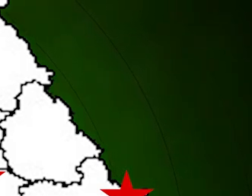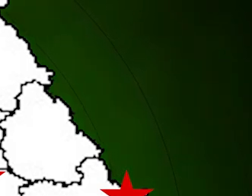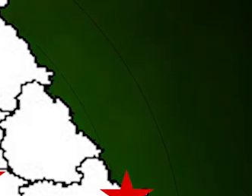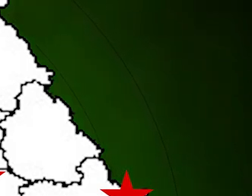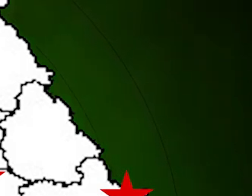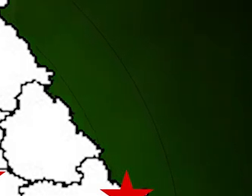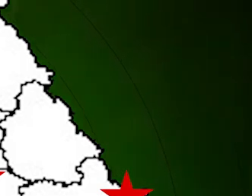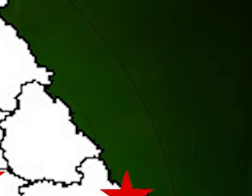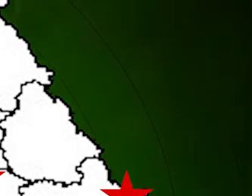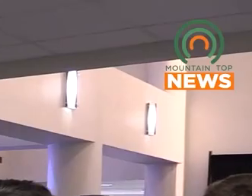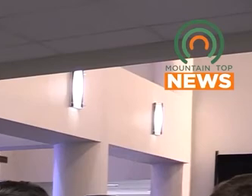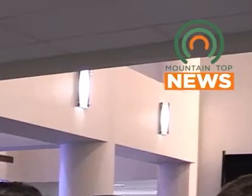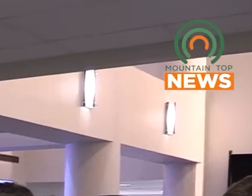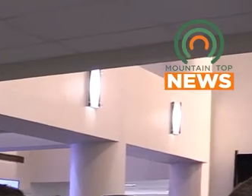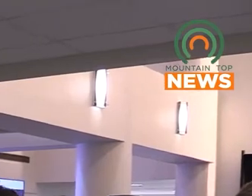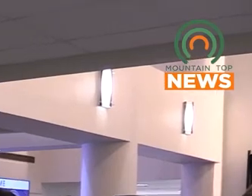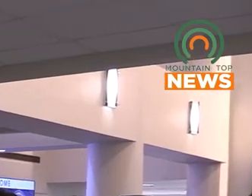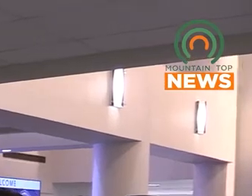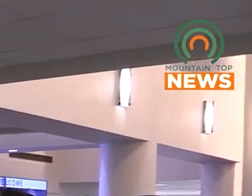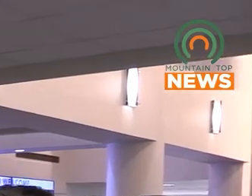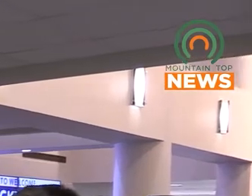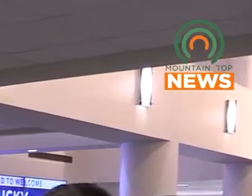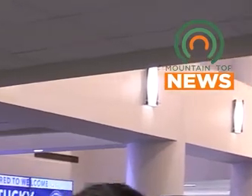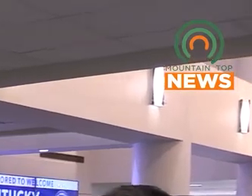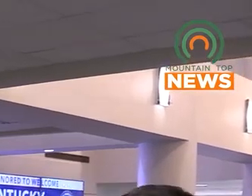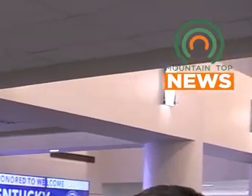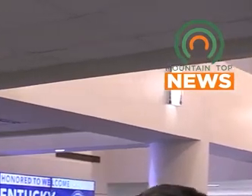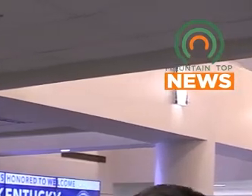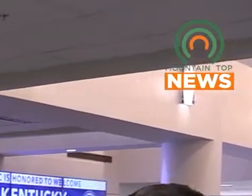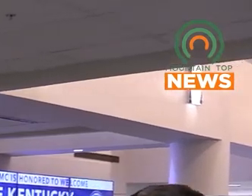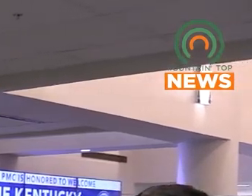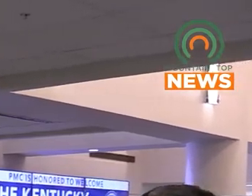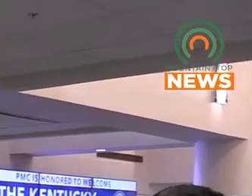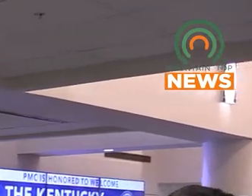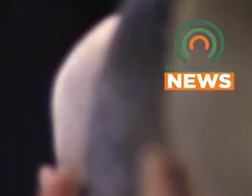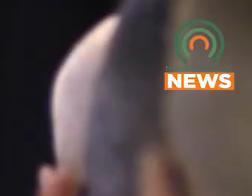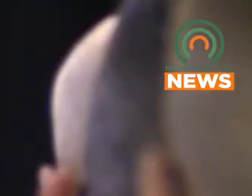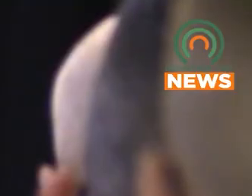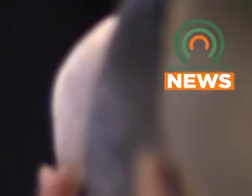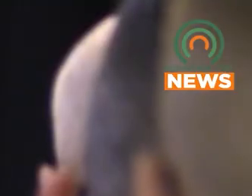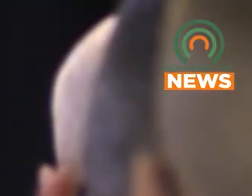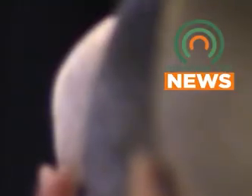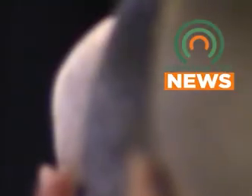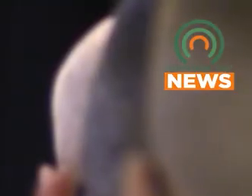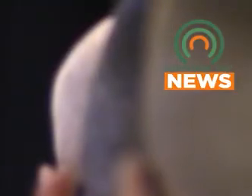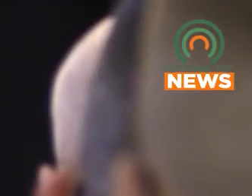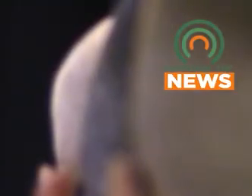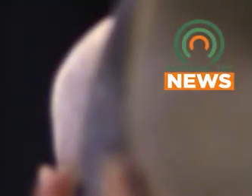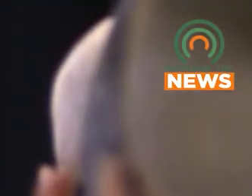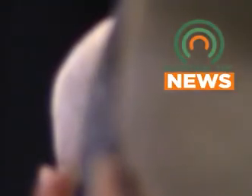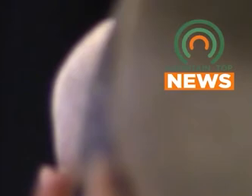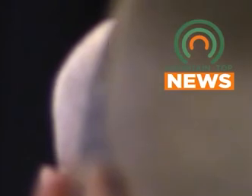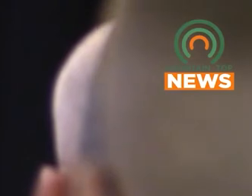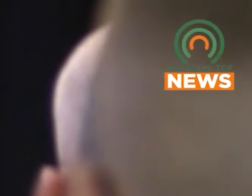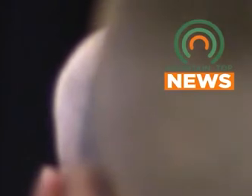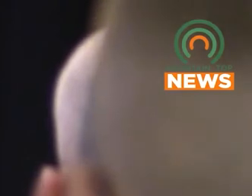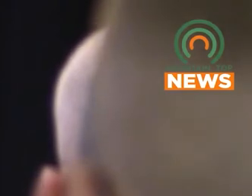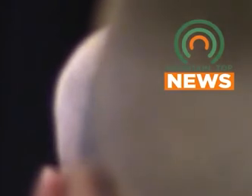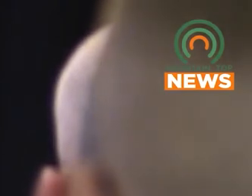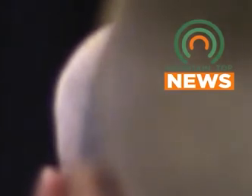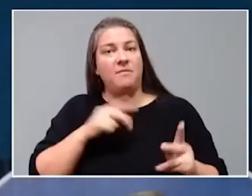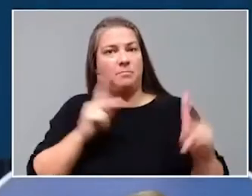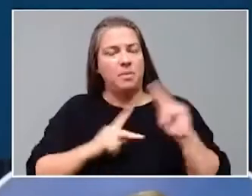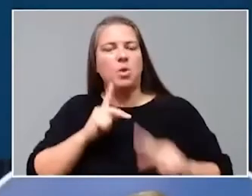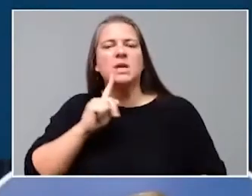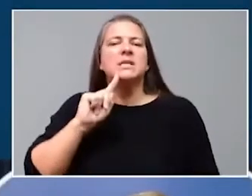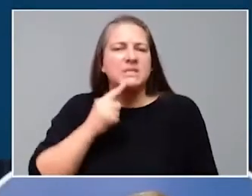the first round of hospitals. But while the National Guard members are providing critical services to hospitals, Governor Beshear says everyone has a role to